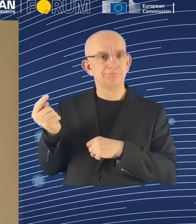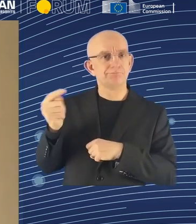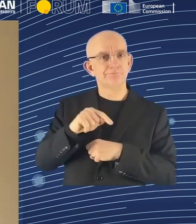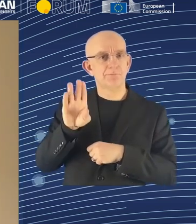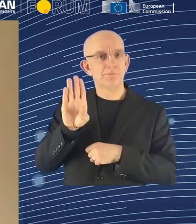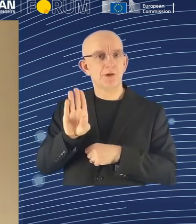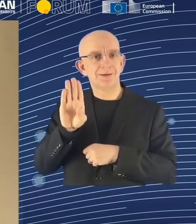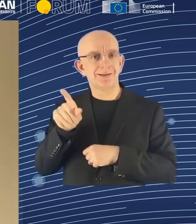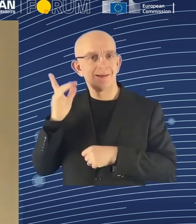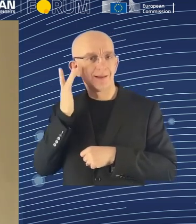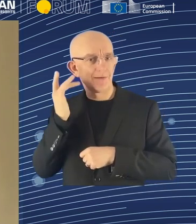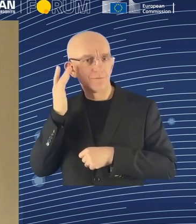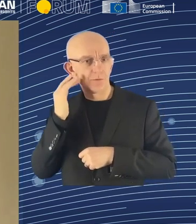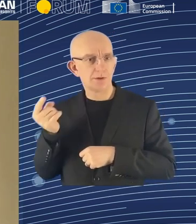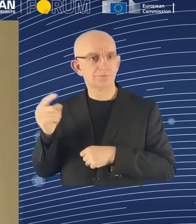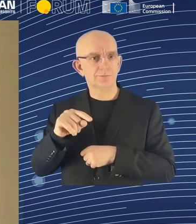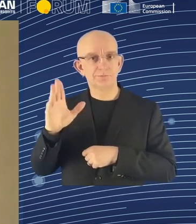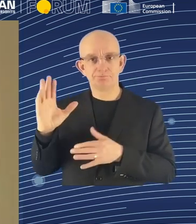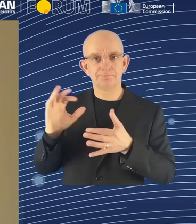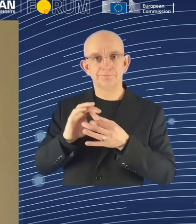Good afternoon and good morning to you.